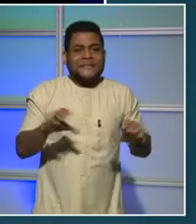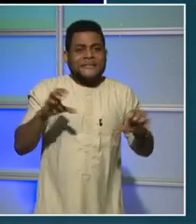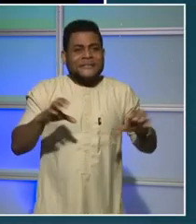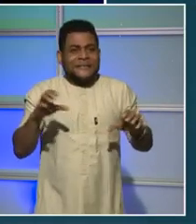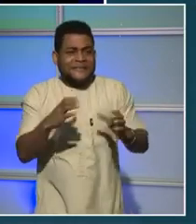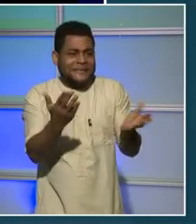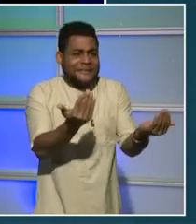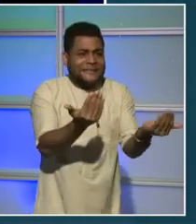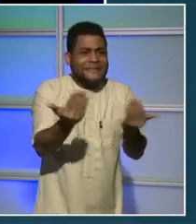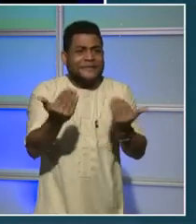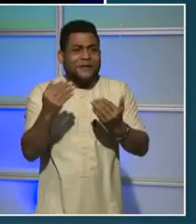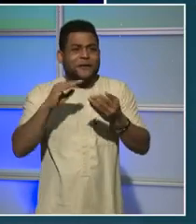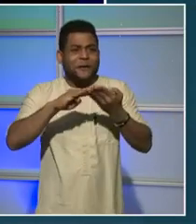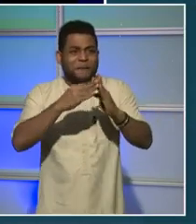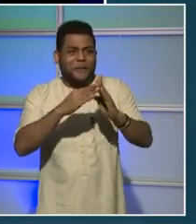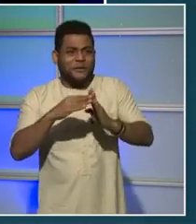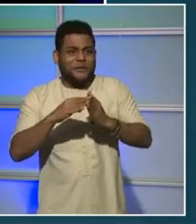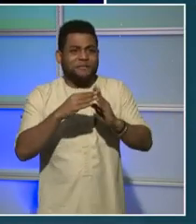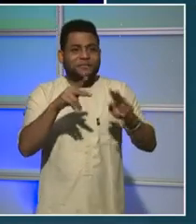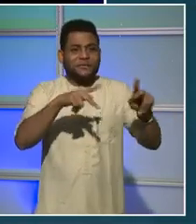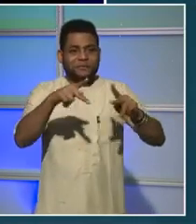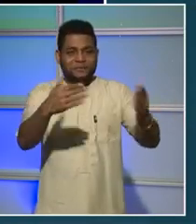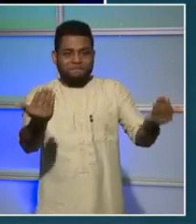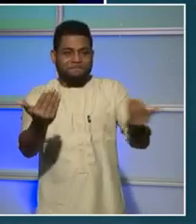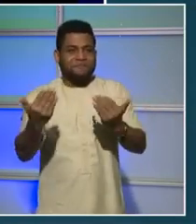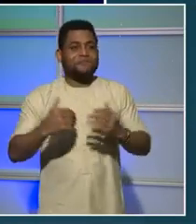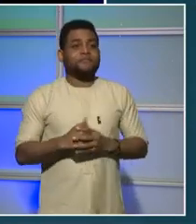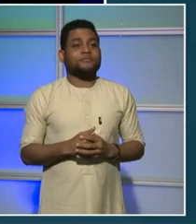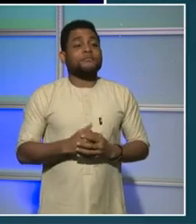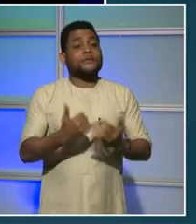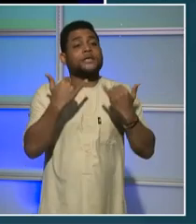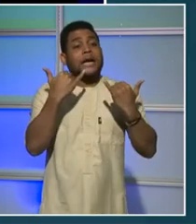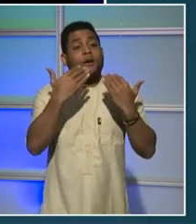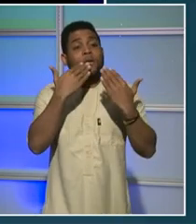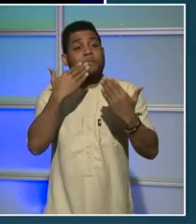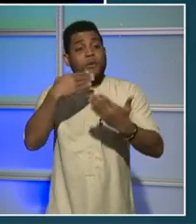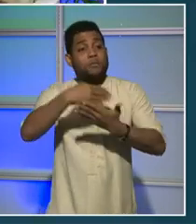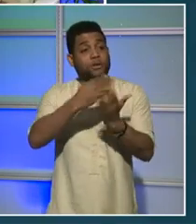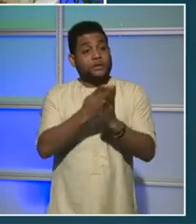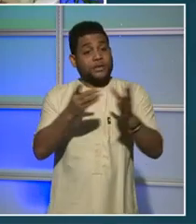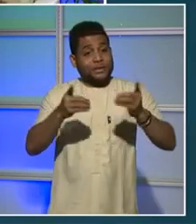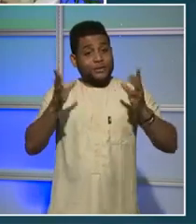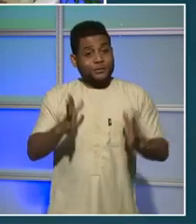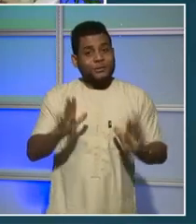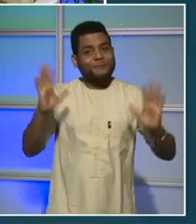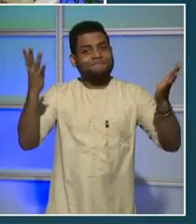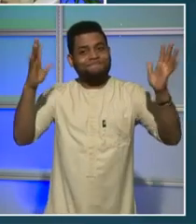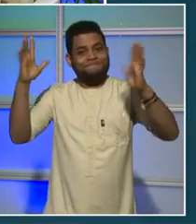recognize Jenny Reed and her team, our budget director. Please give her a round of applause